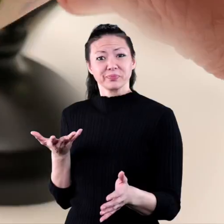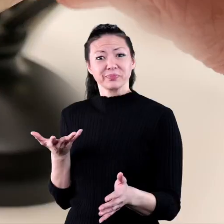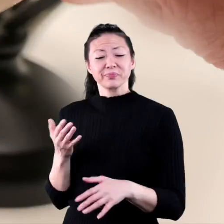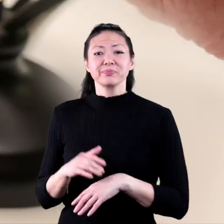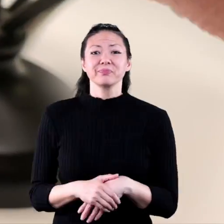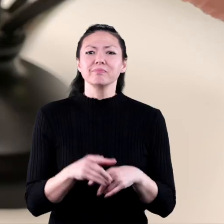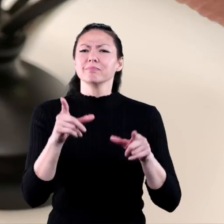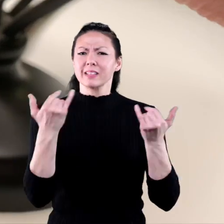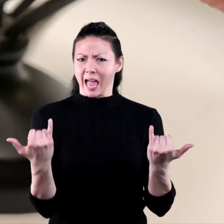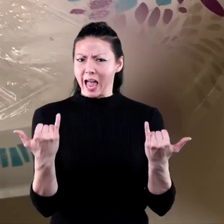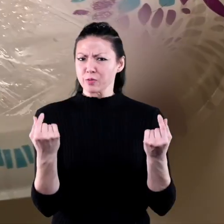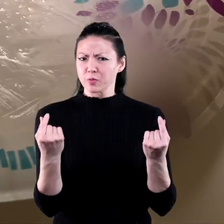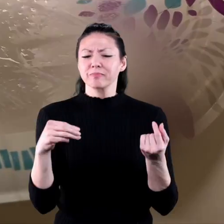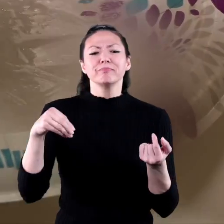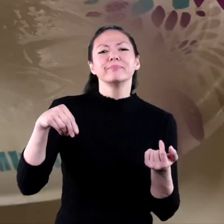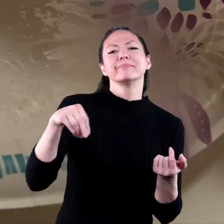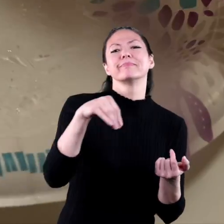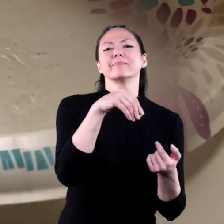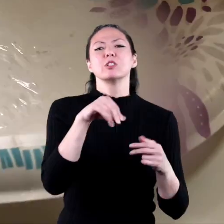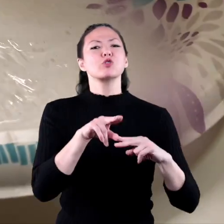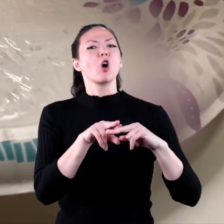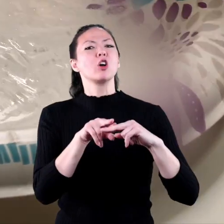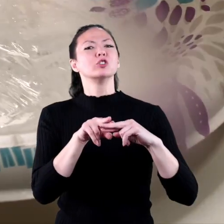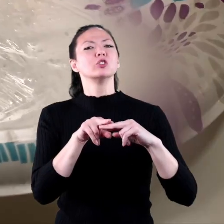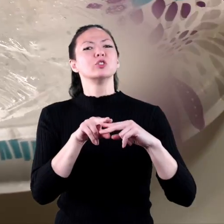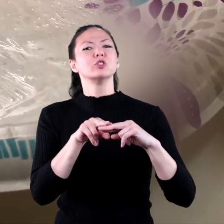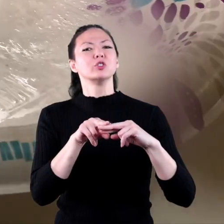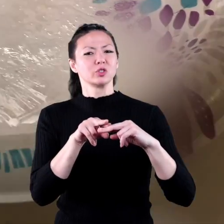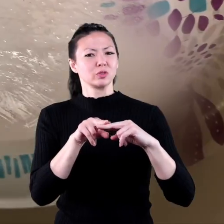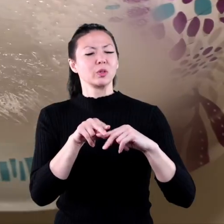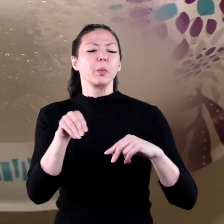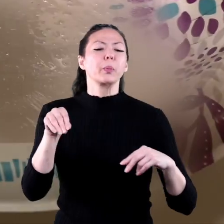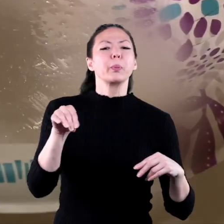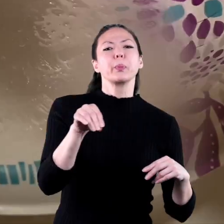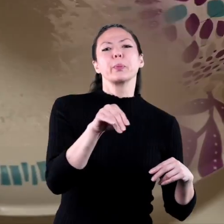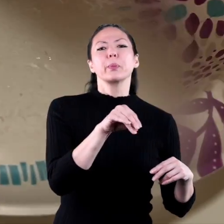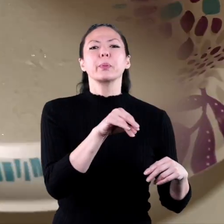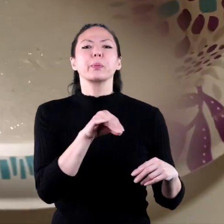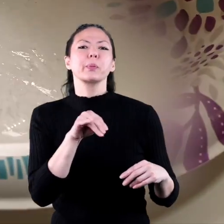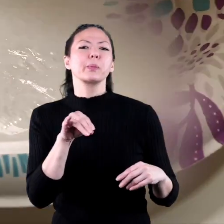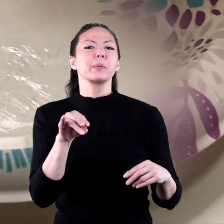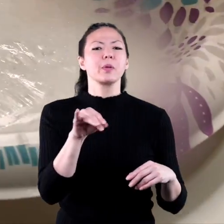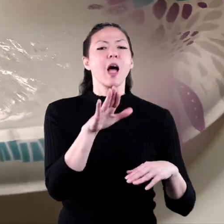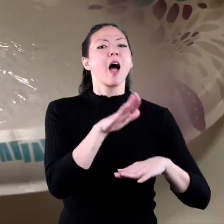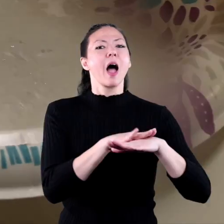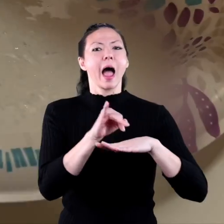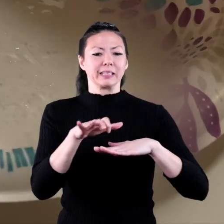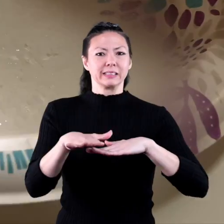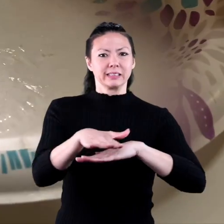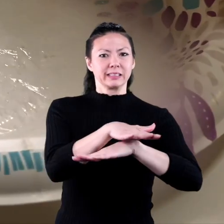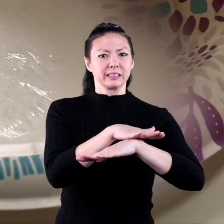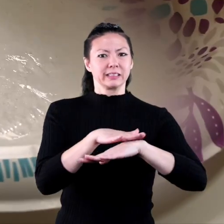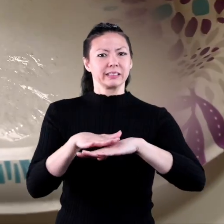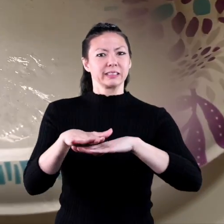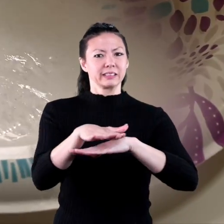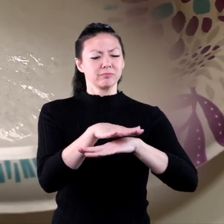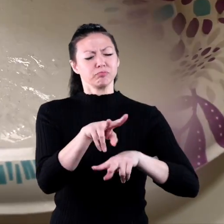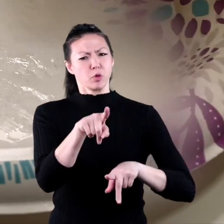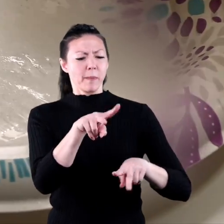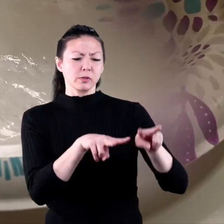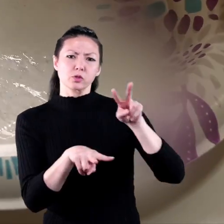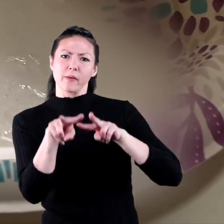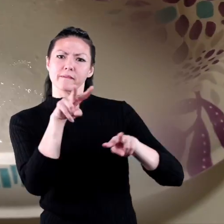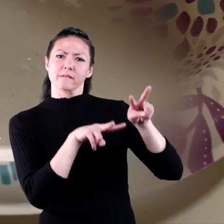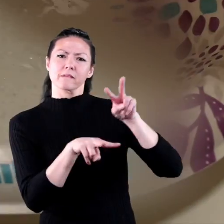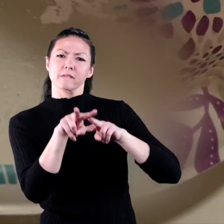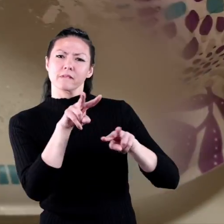And sprinkle a little sodium chloride, also known as salt, onto the ice and observe. See if